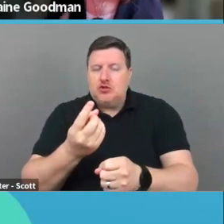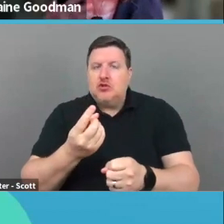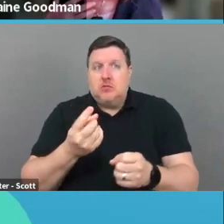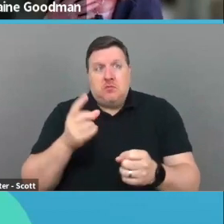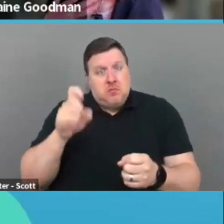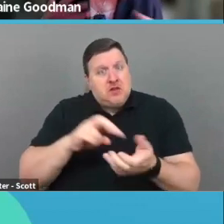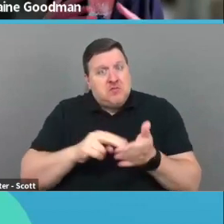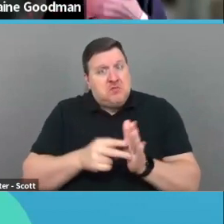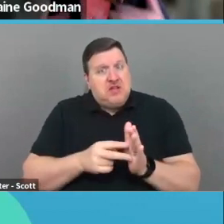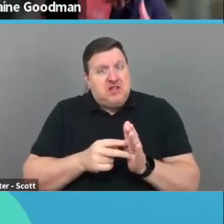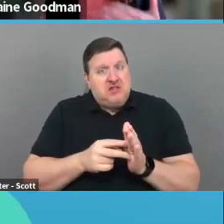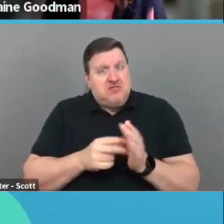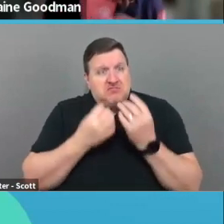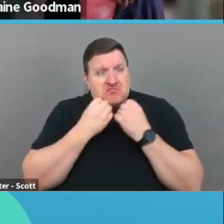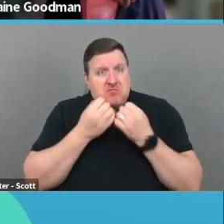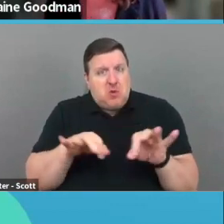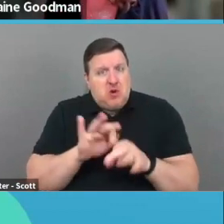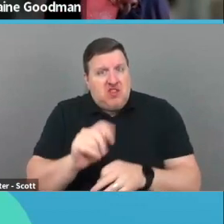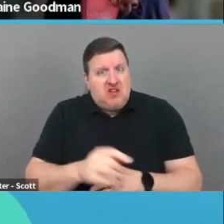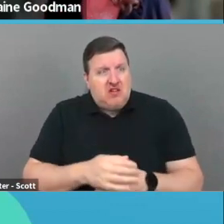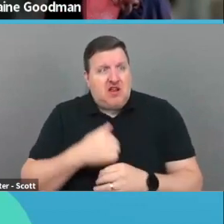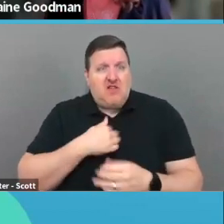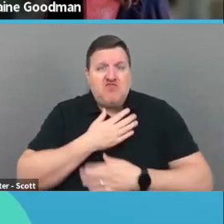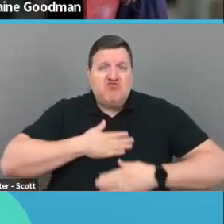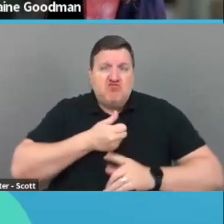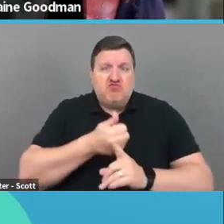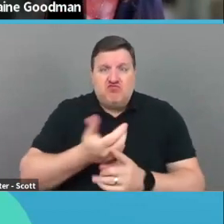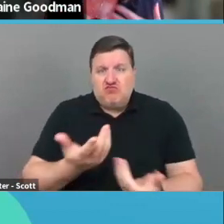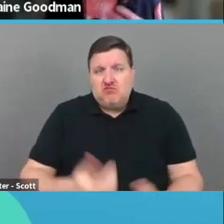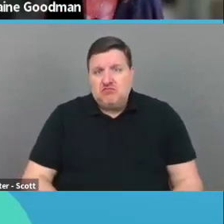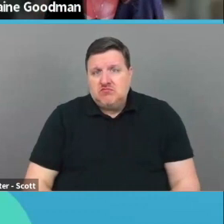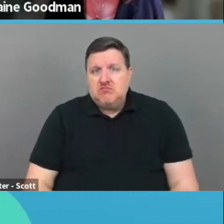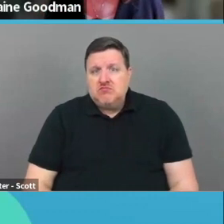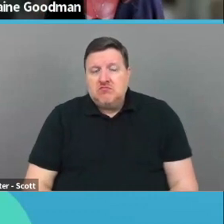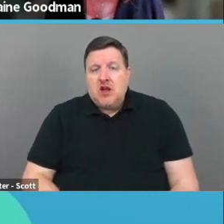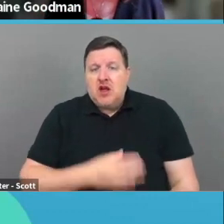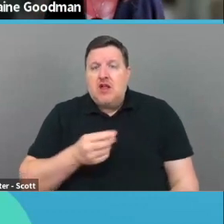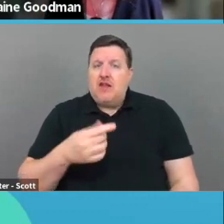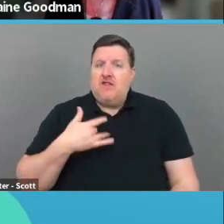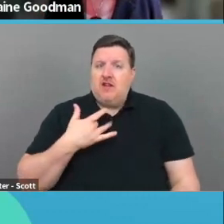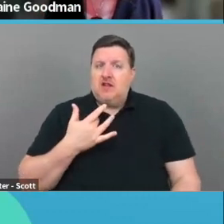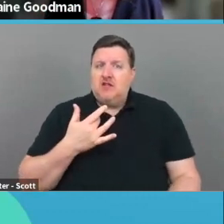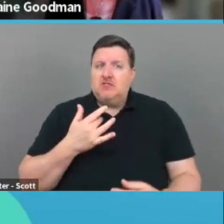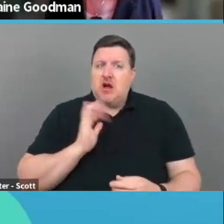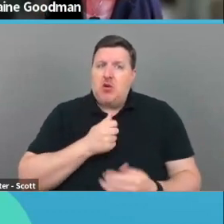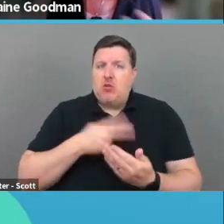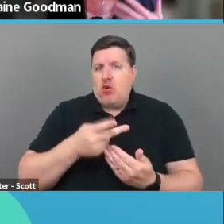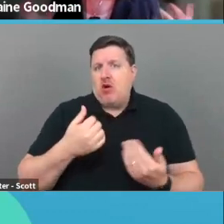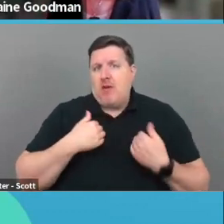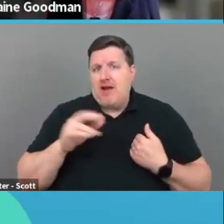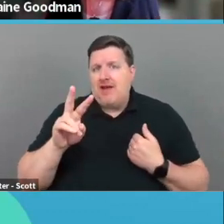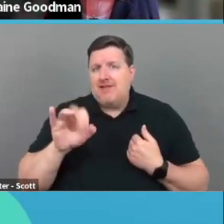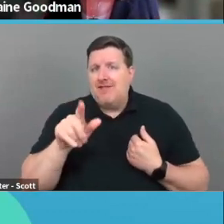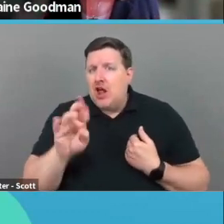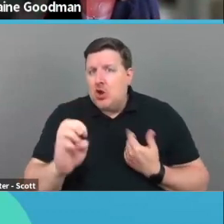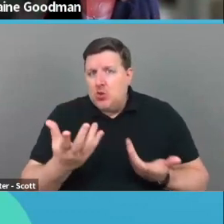must mean, that must indicate to some extent that they're having a good time and that they find value in our program. So those are